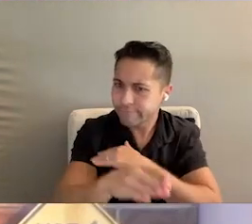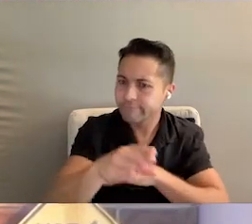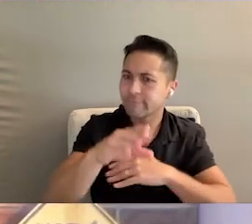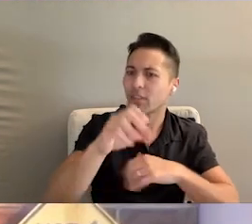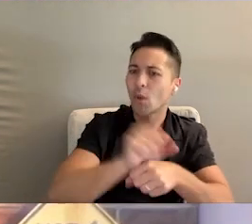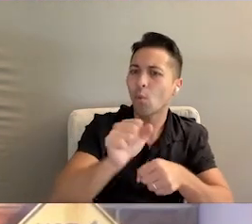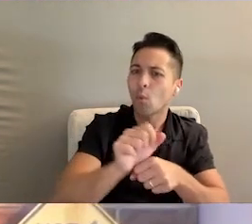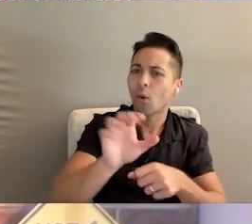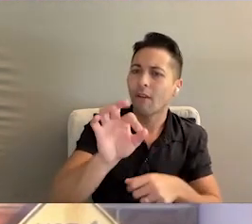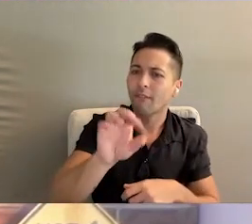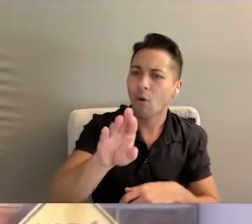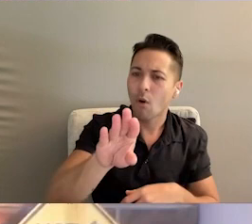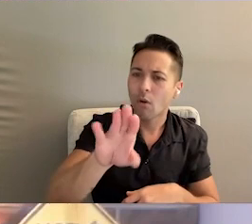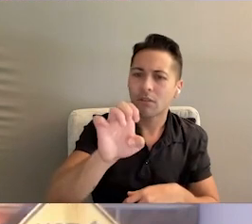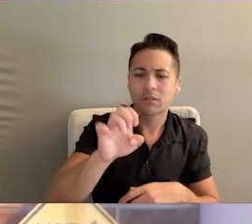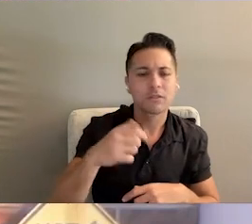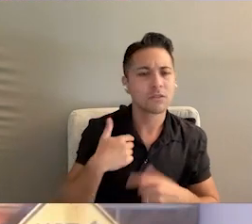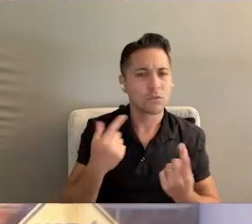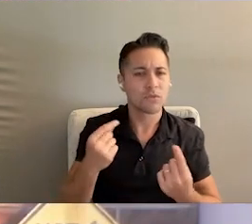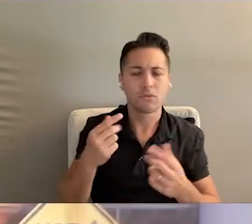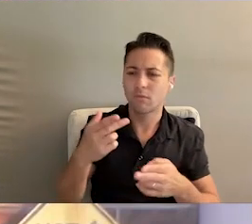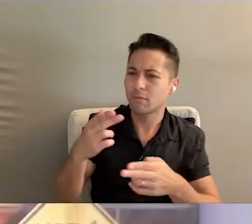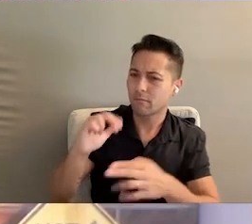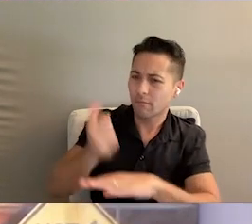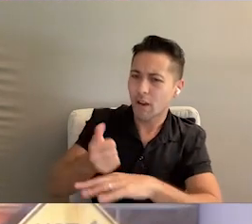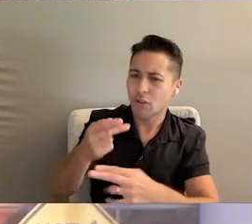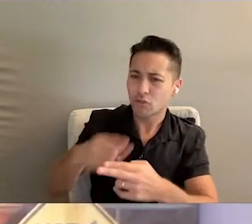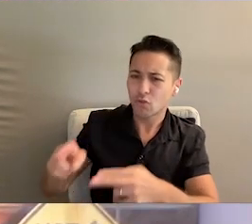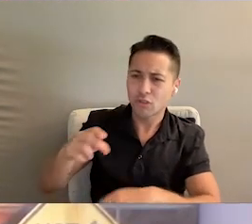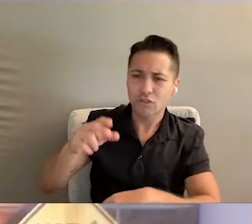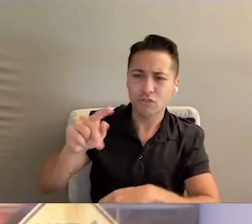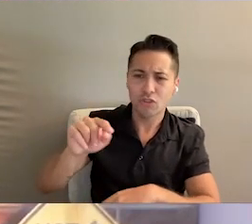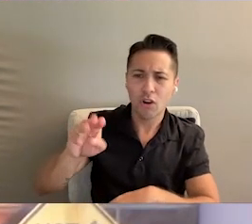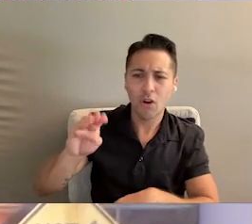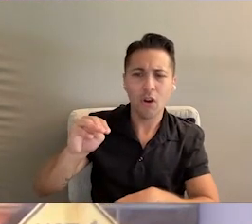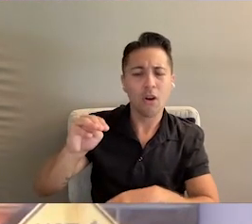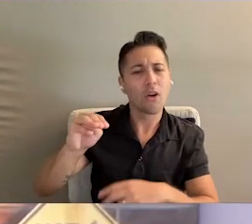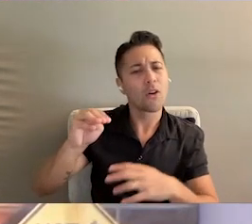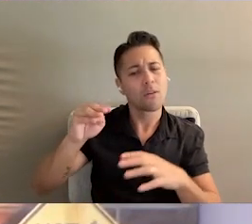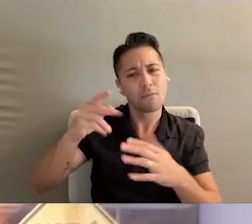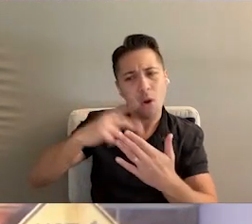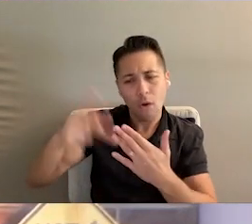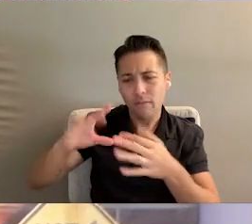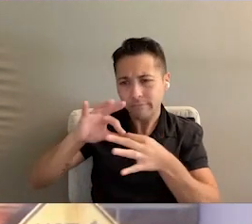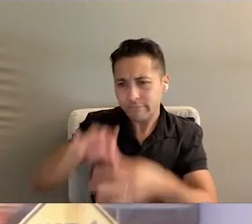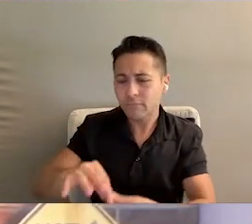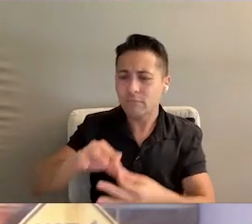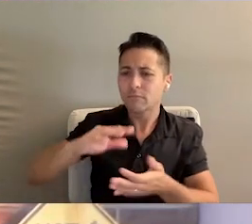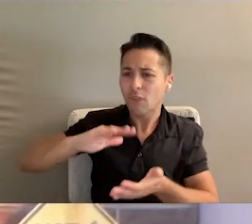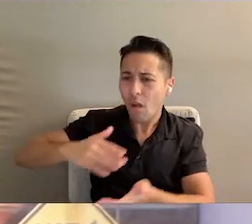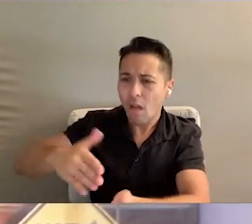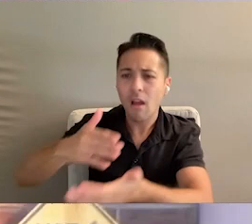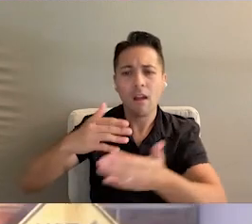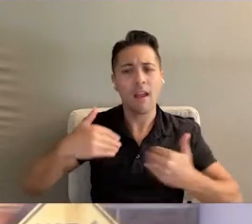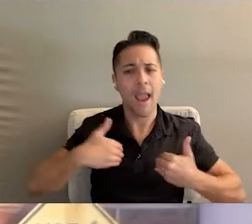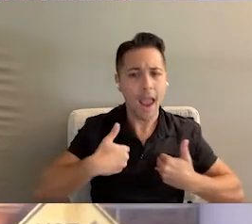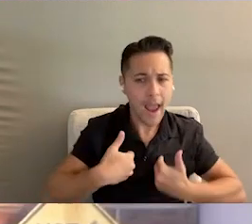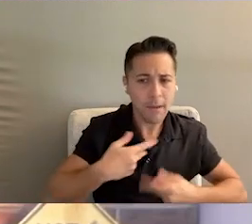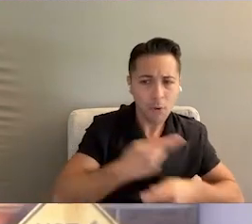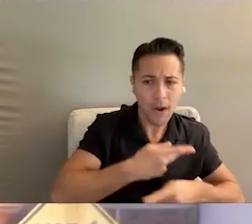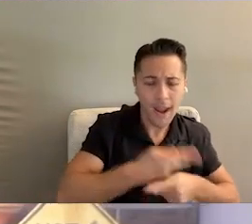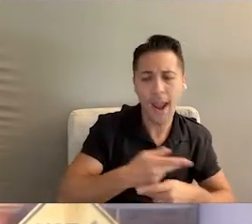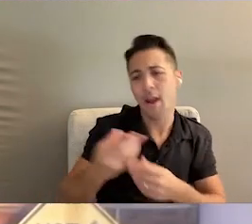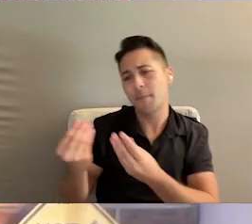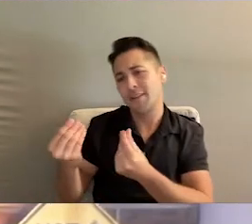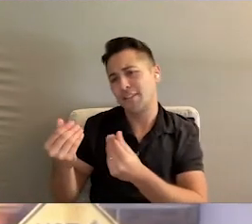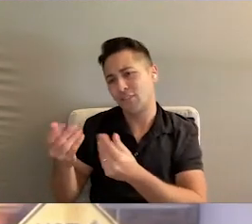the first things we did is recreated some short-term rapid credentialing programs in the areas of culinary arts, animal care, and